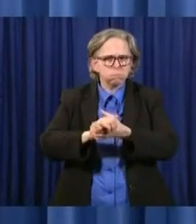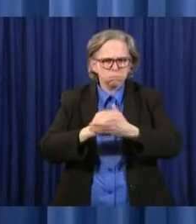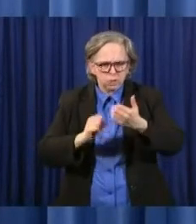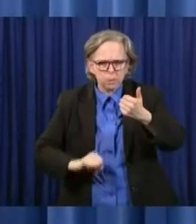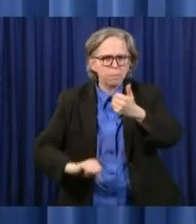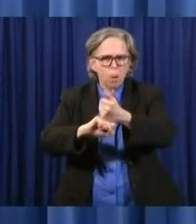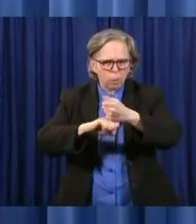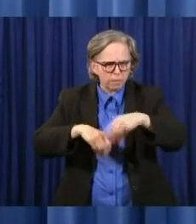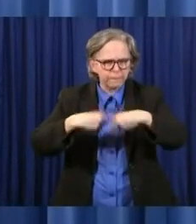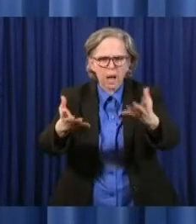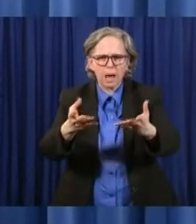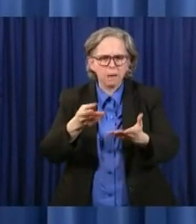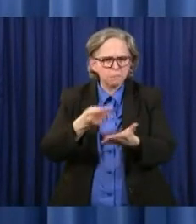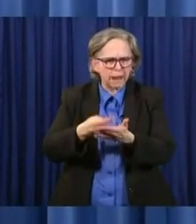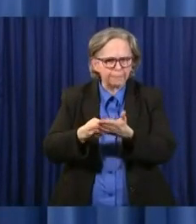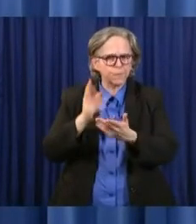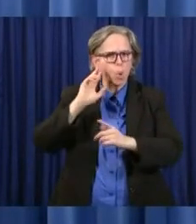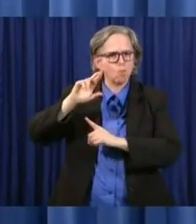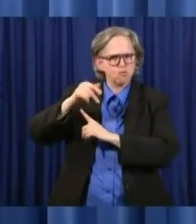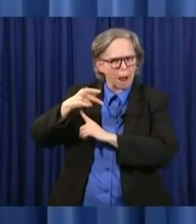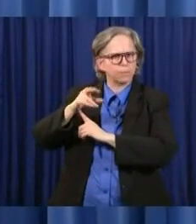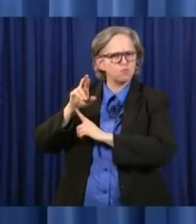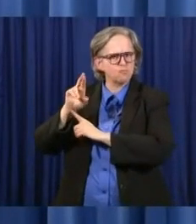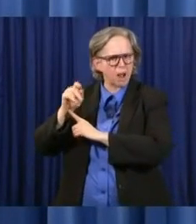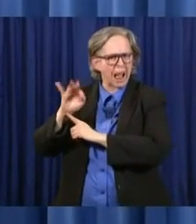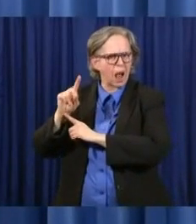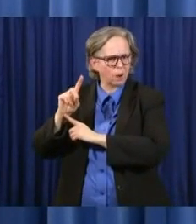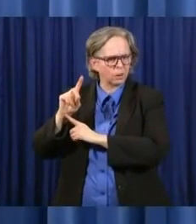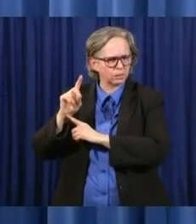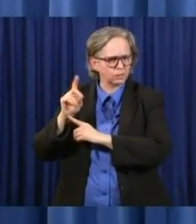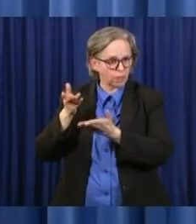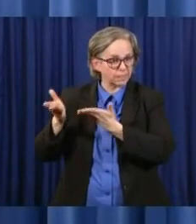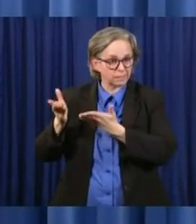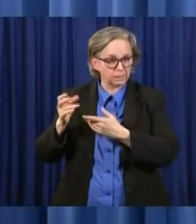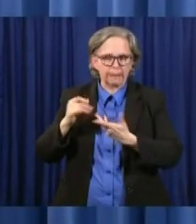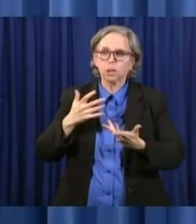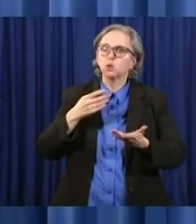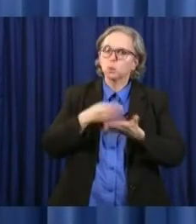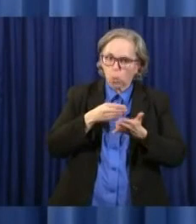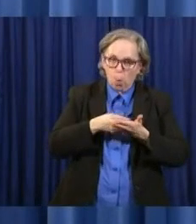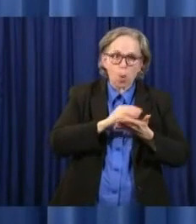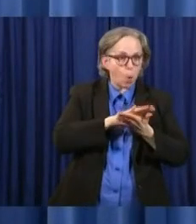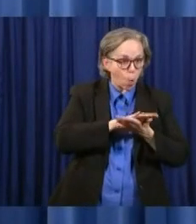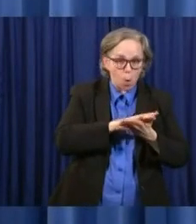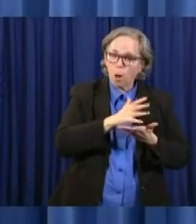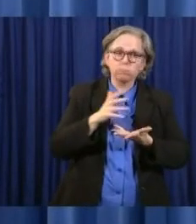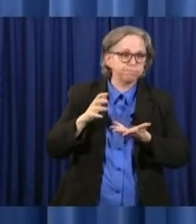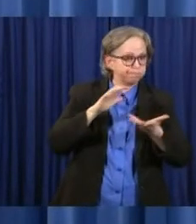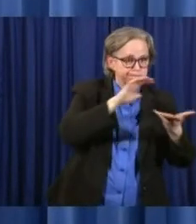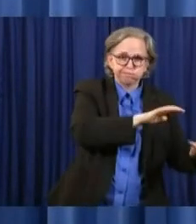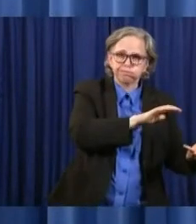this money and have used it for very, very important things. Mental health services, for example.